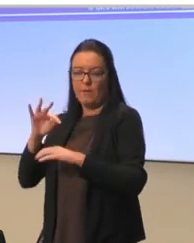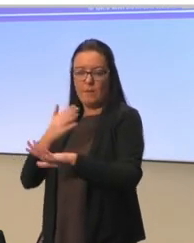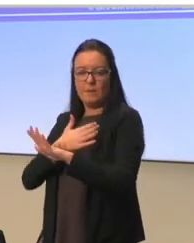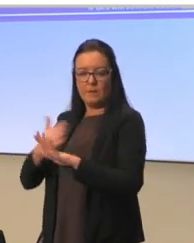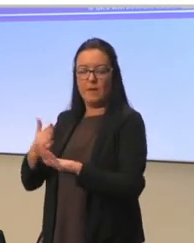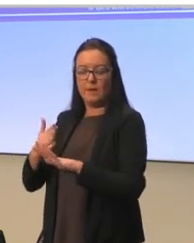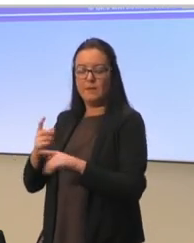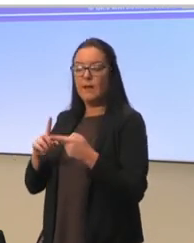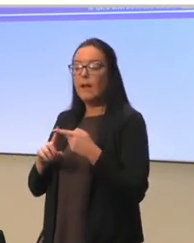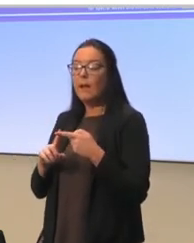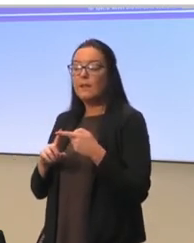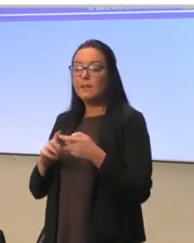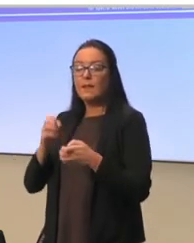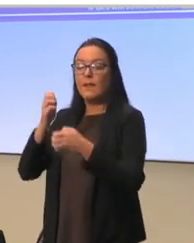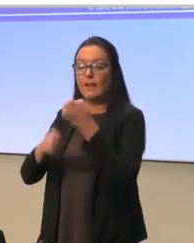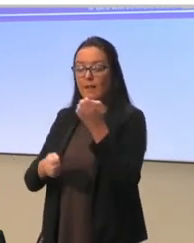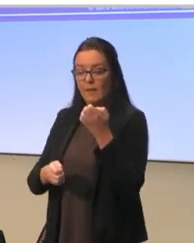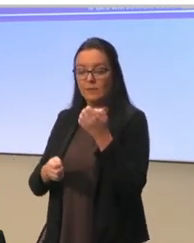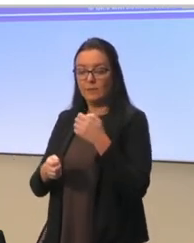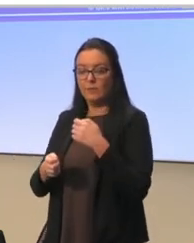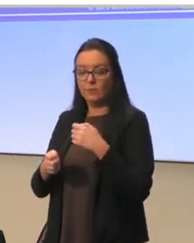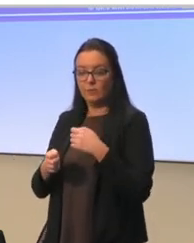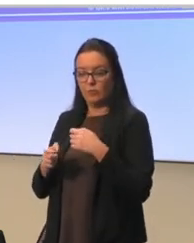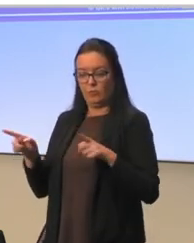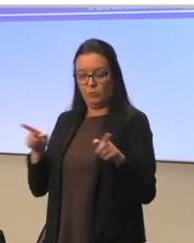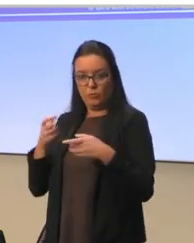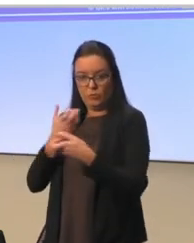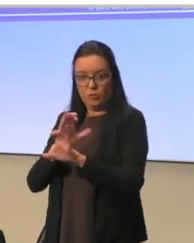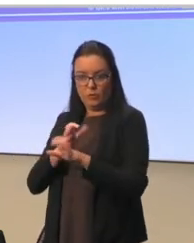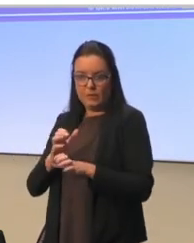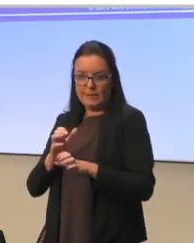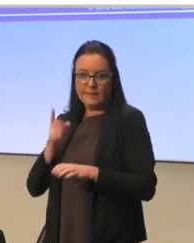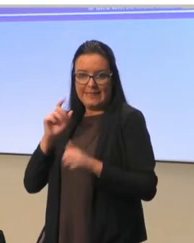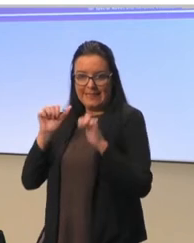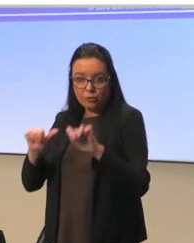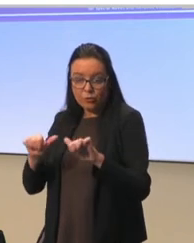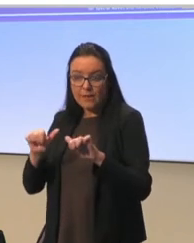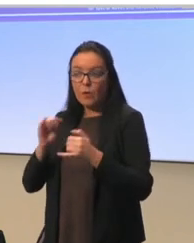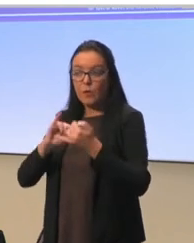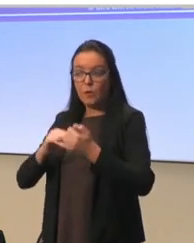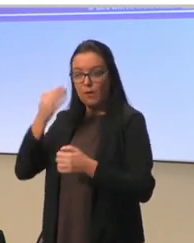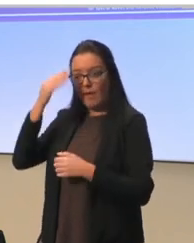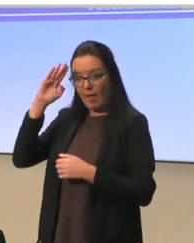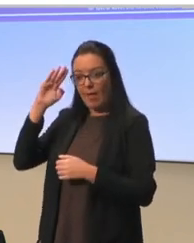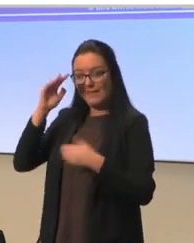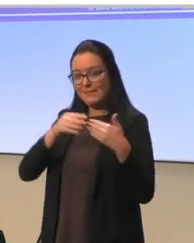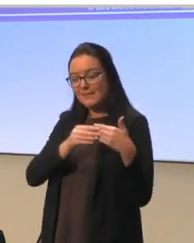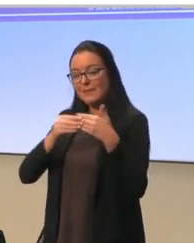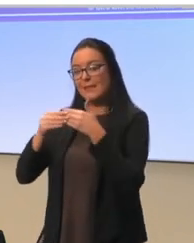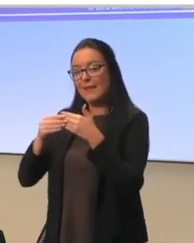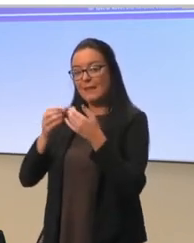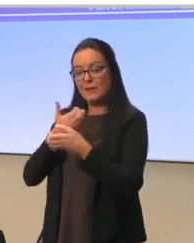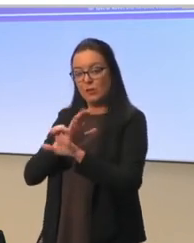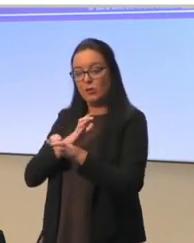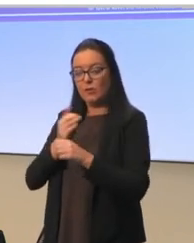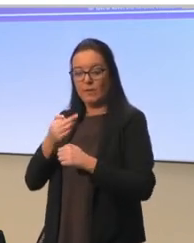invited, in the end, and those countries also agreed to work with us, Ireland as a leading country for the group